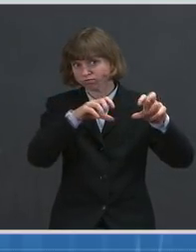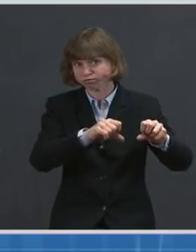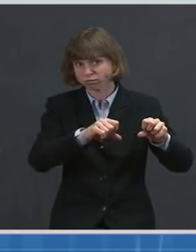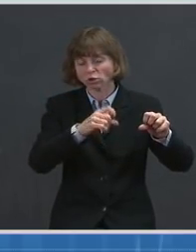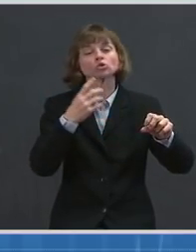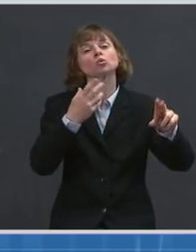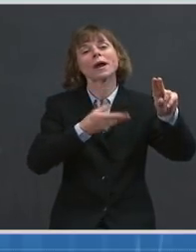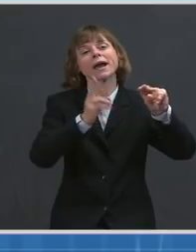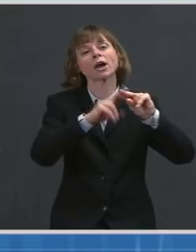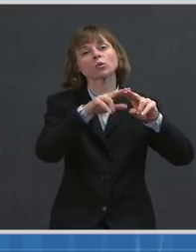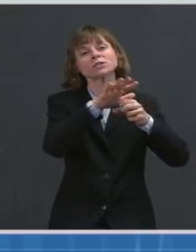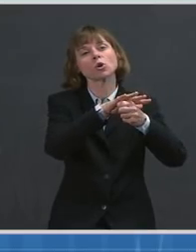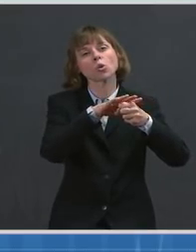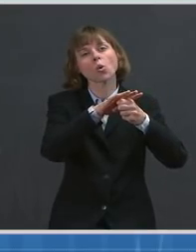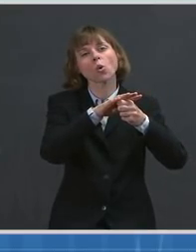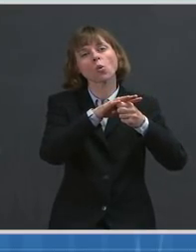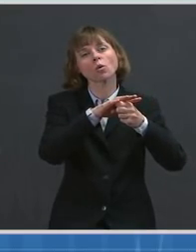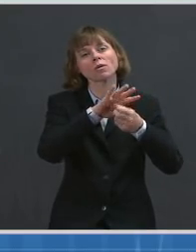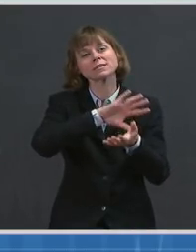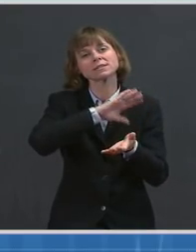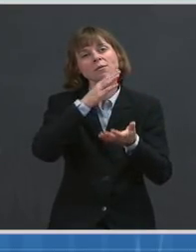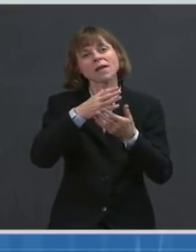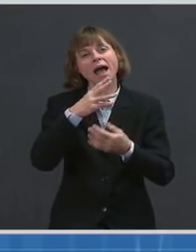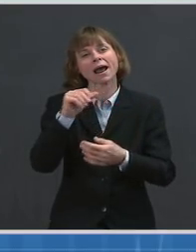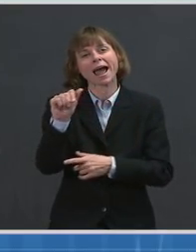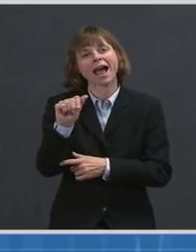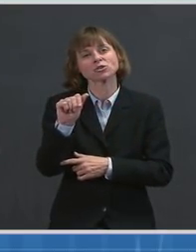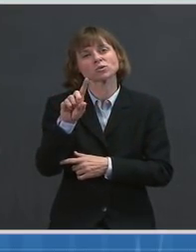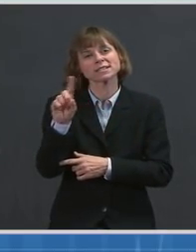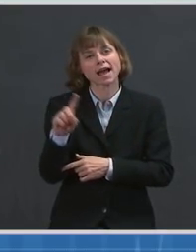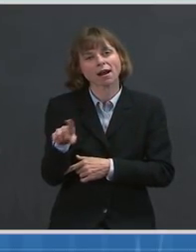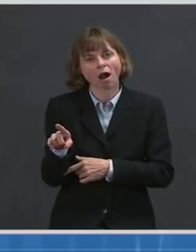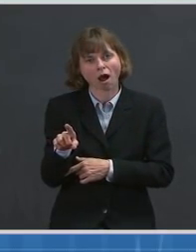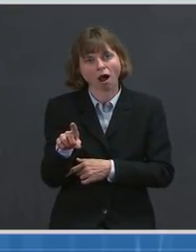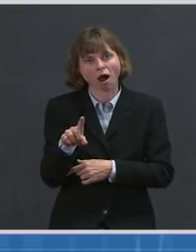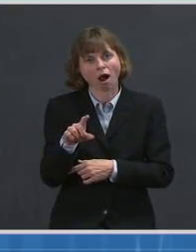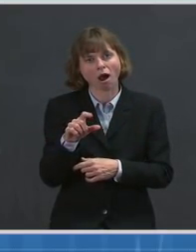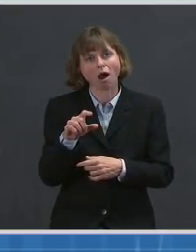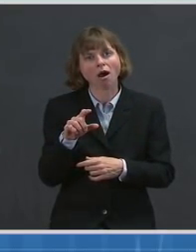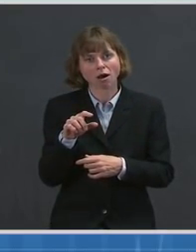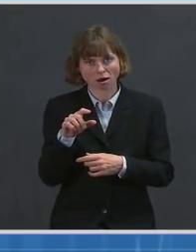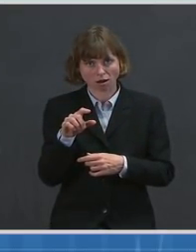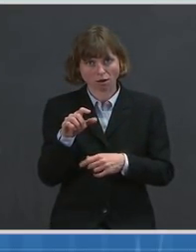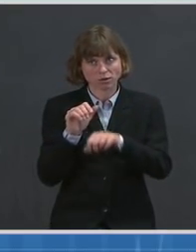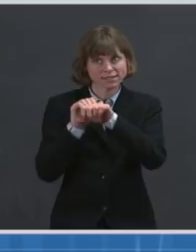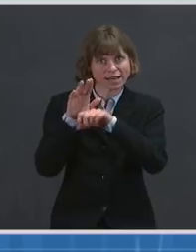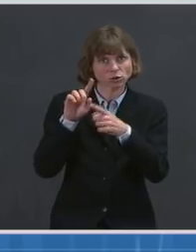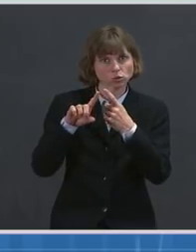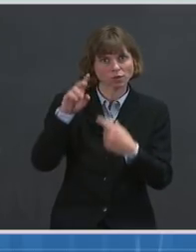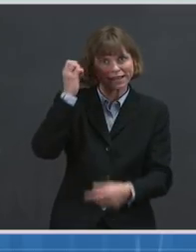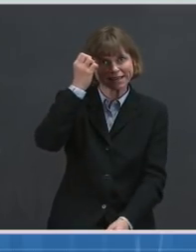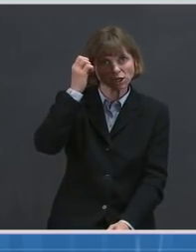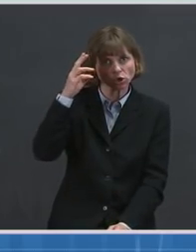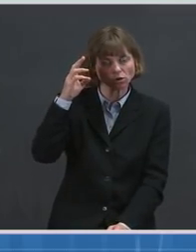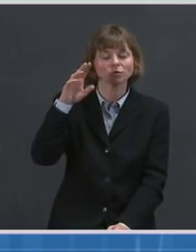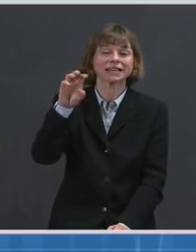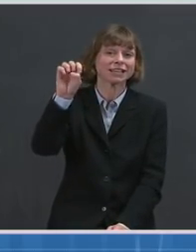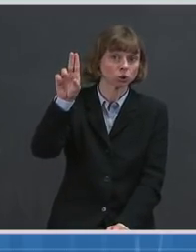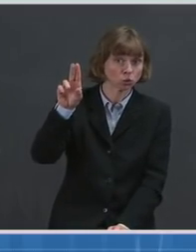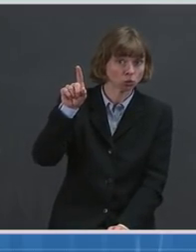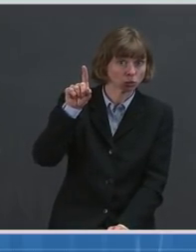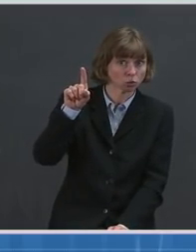you know, AstraZeneca's ability to get shots to the EU where it's already been